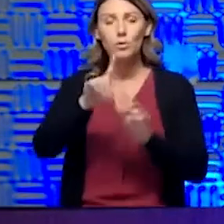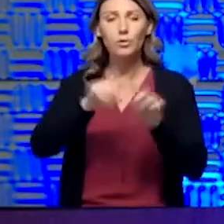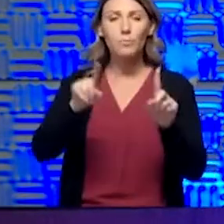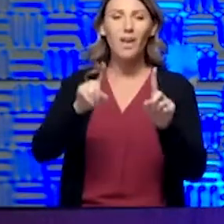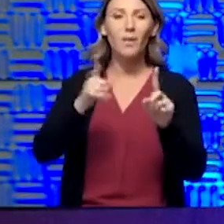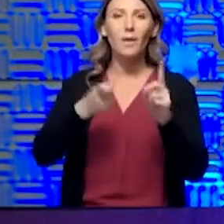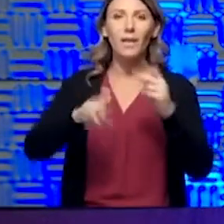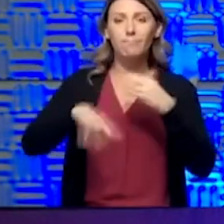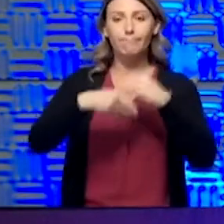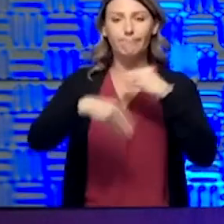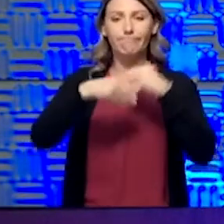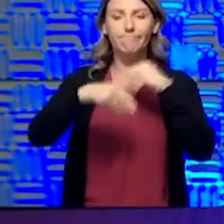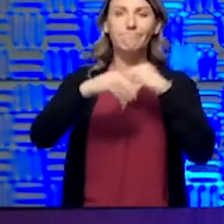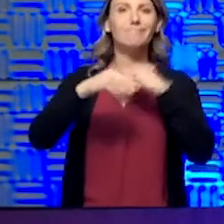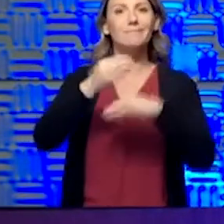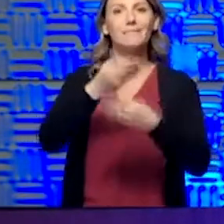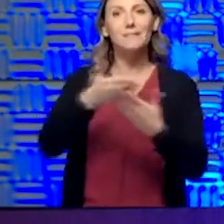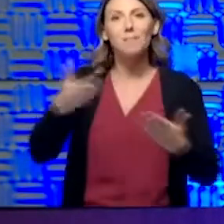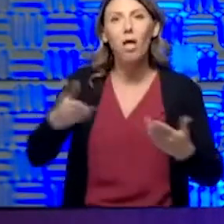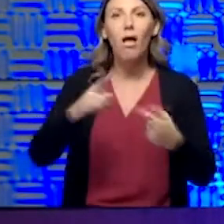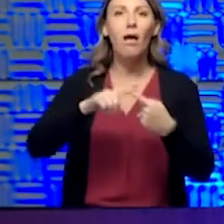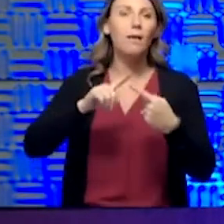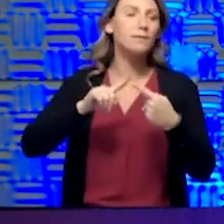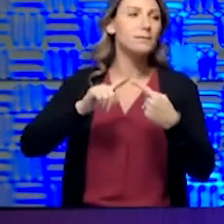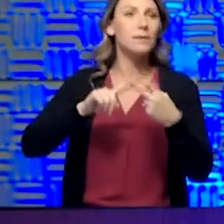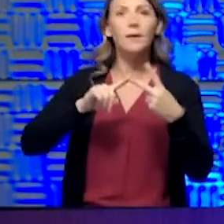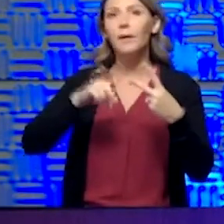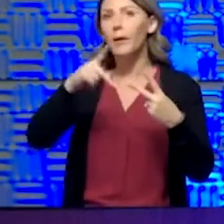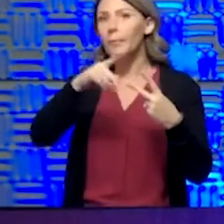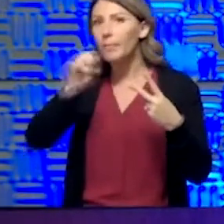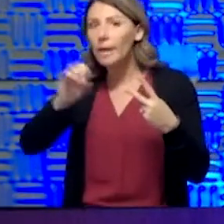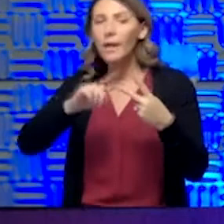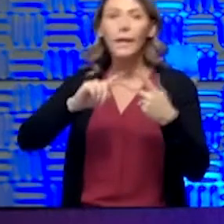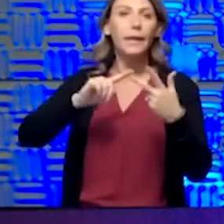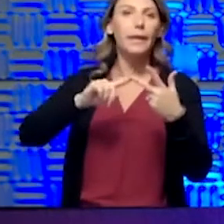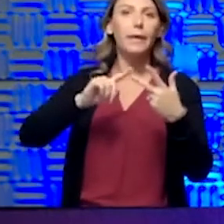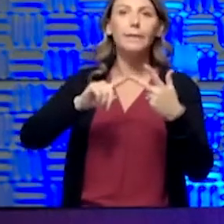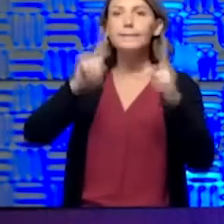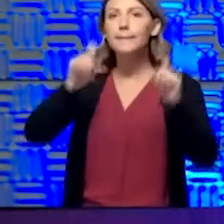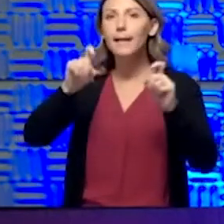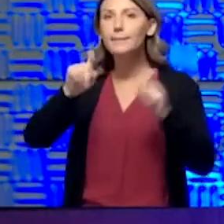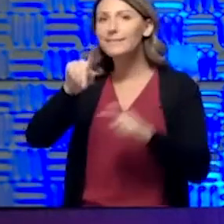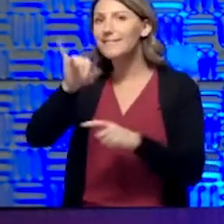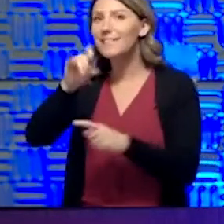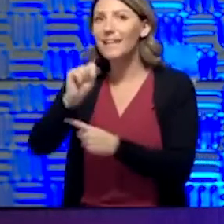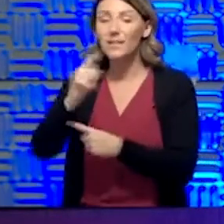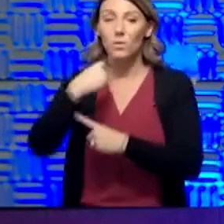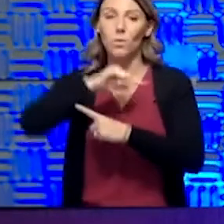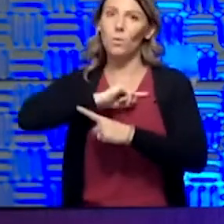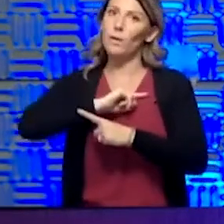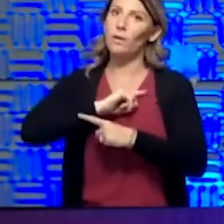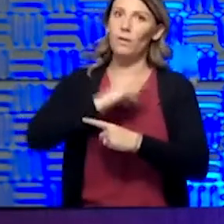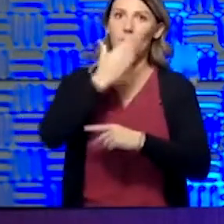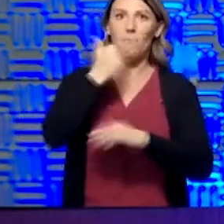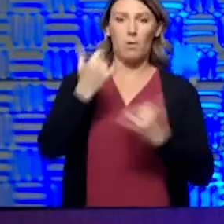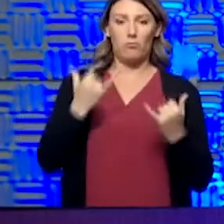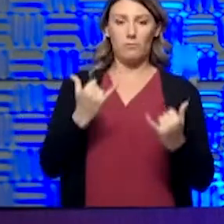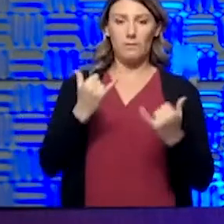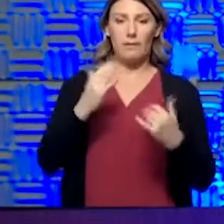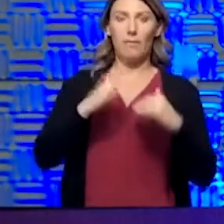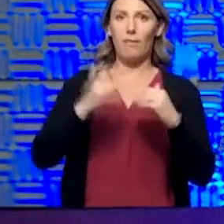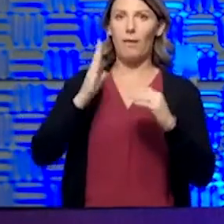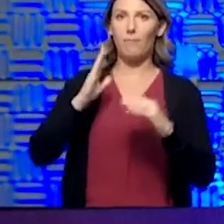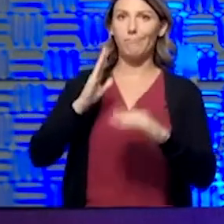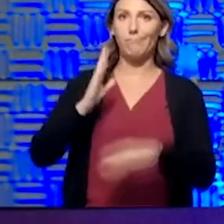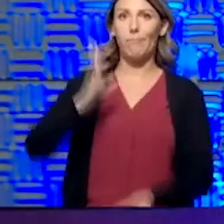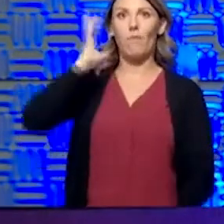supplies, our PPE, our testing kits, and things like that. We are so much better off today because of that than we were before. We can't keep